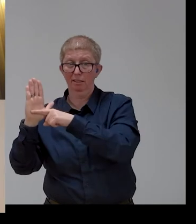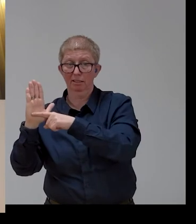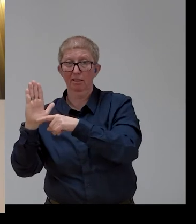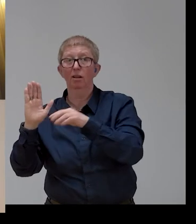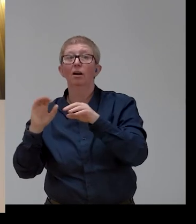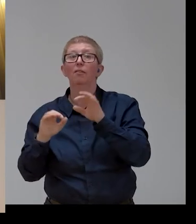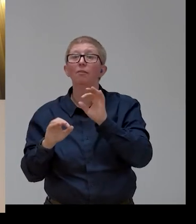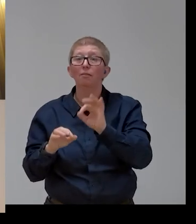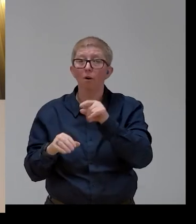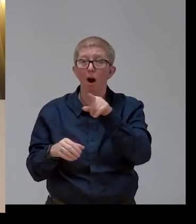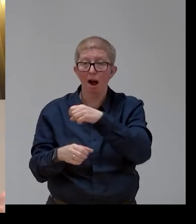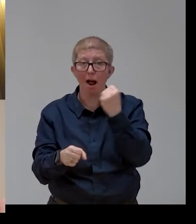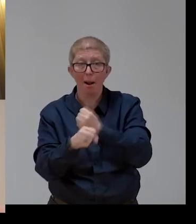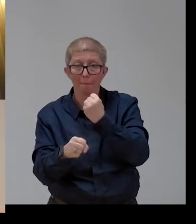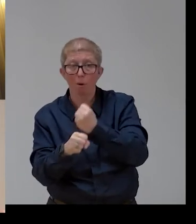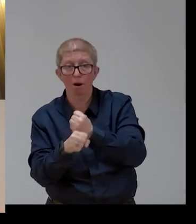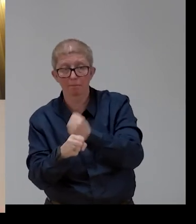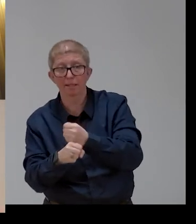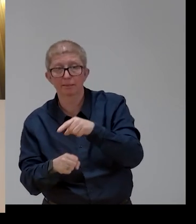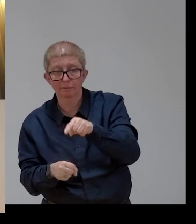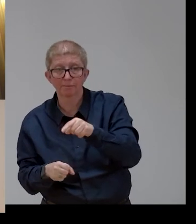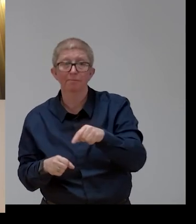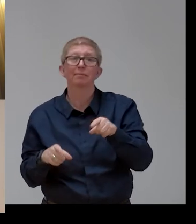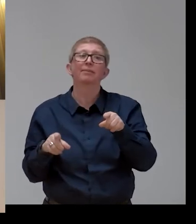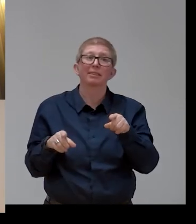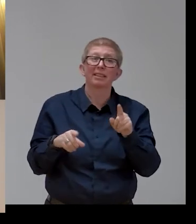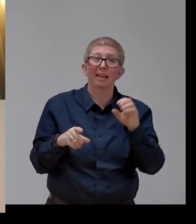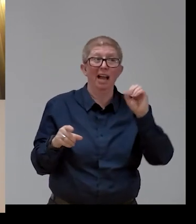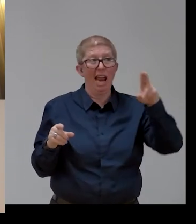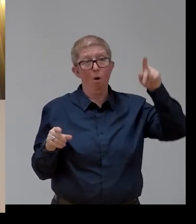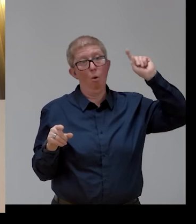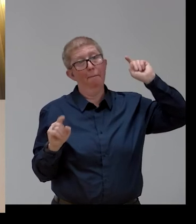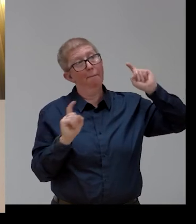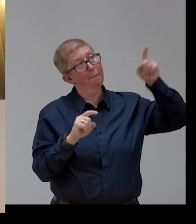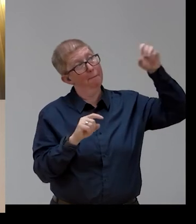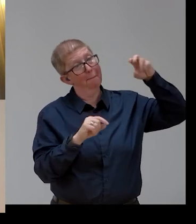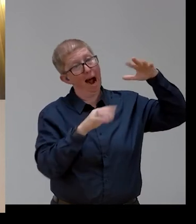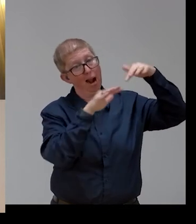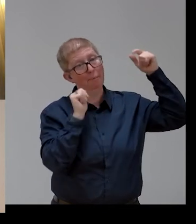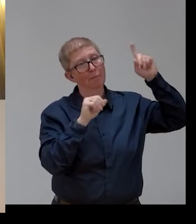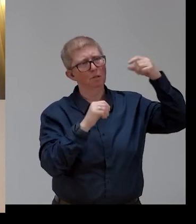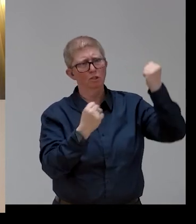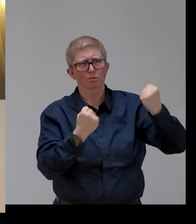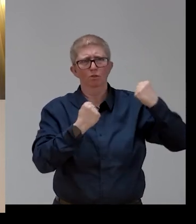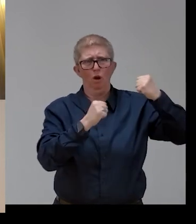also in the recovery plan. So, the European Parliament will exert influence through this